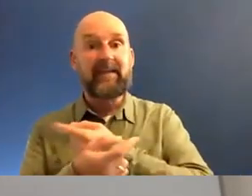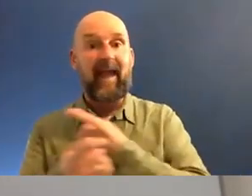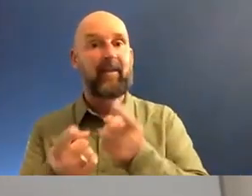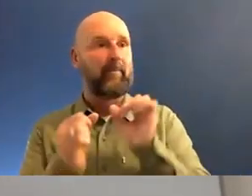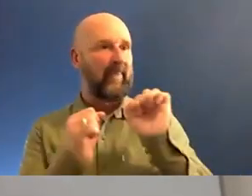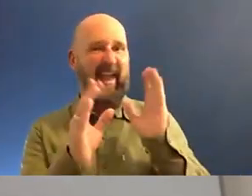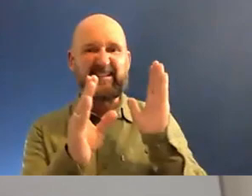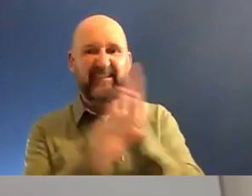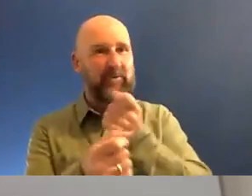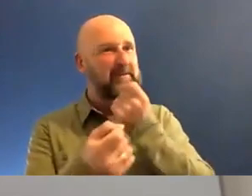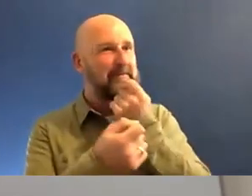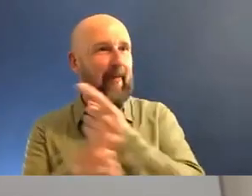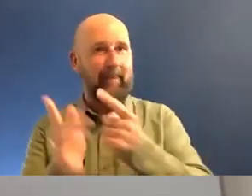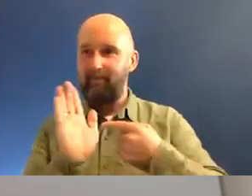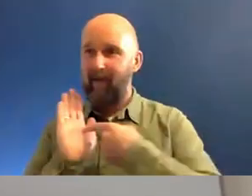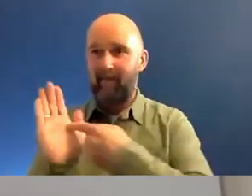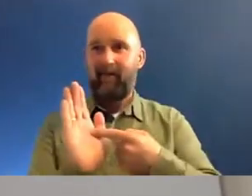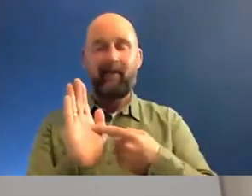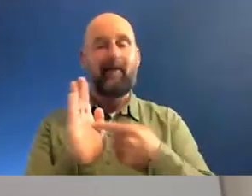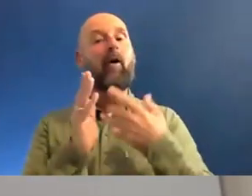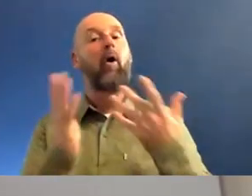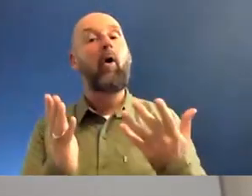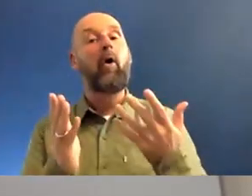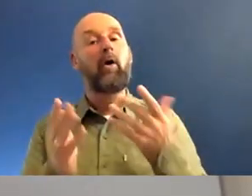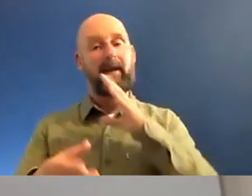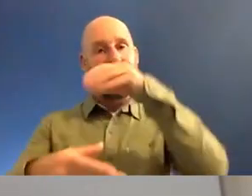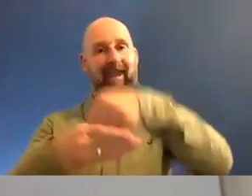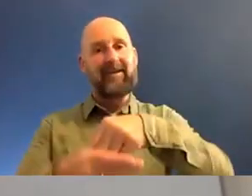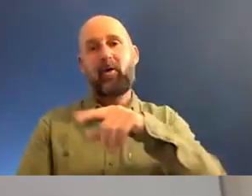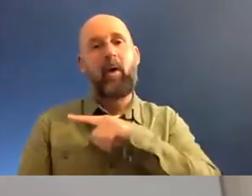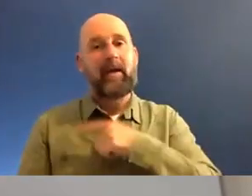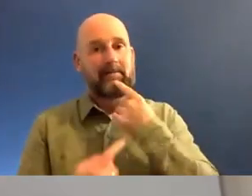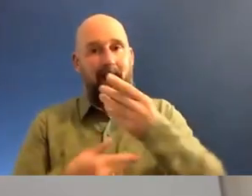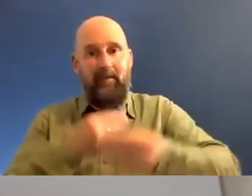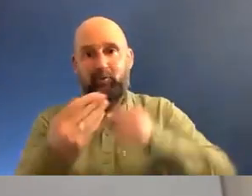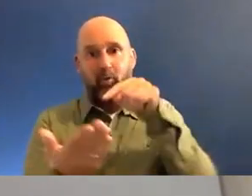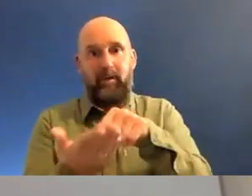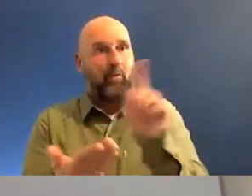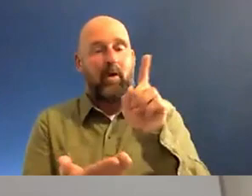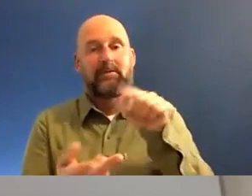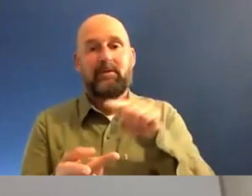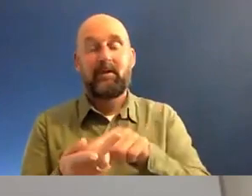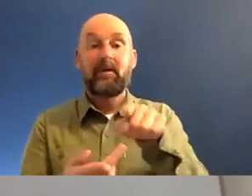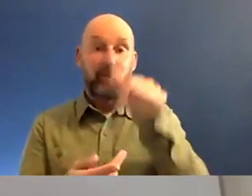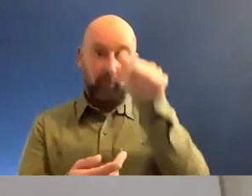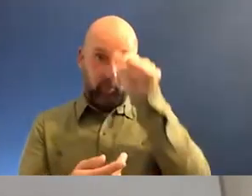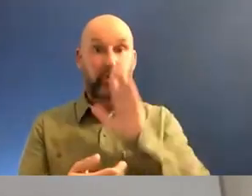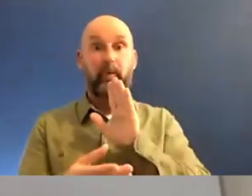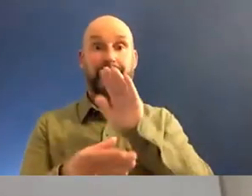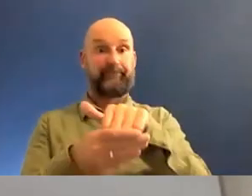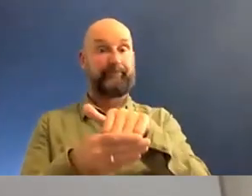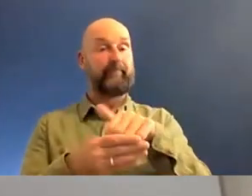secrets? Is that the role you want to play? Or what is it that you actually want to tell? Are you aware that when you go into